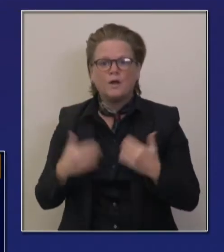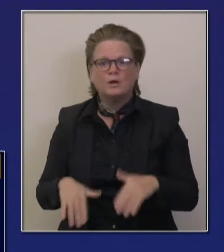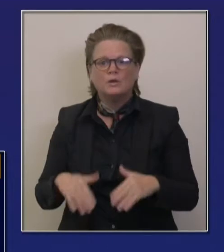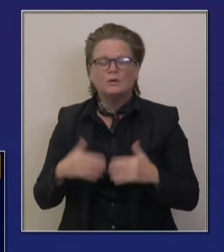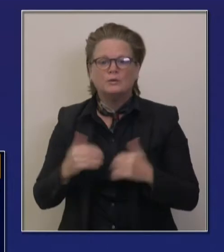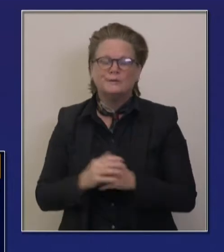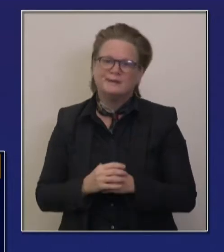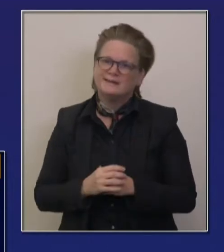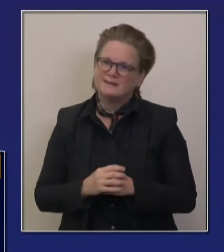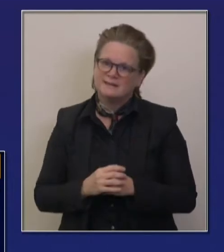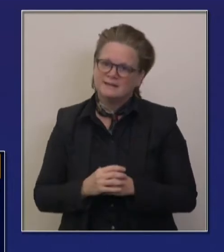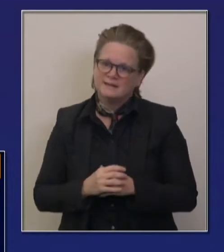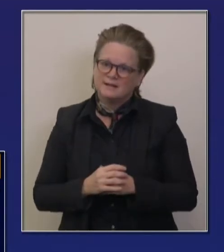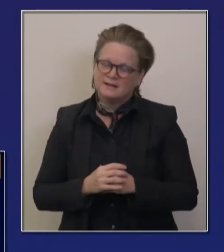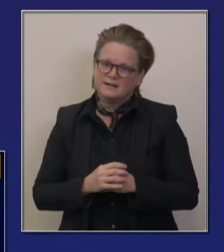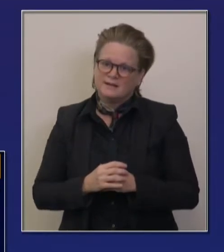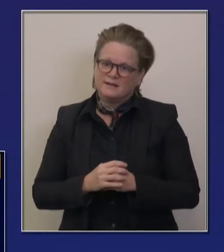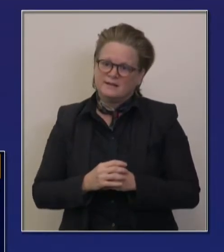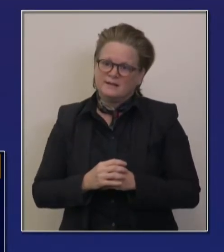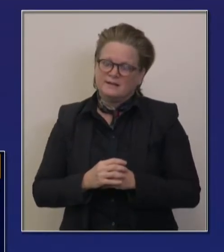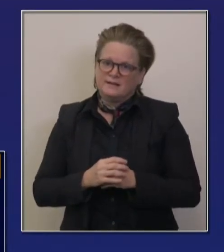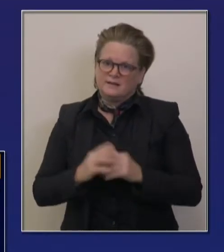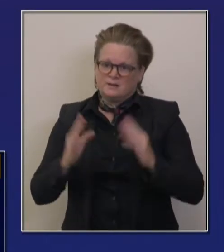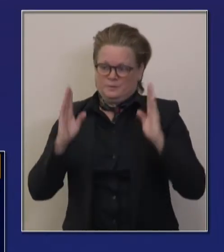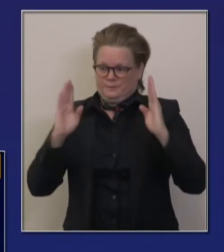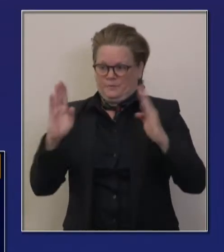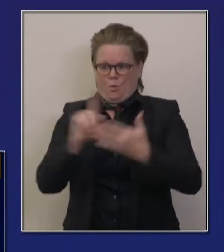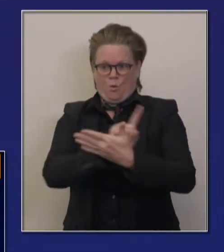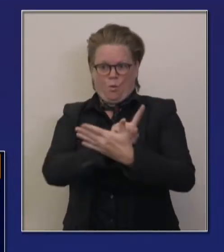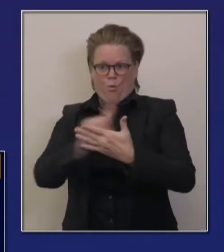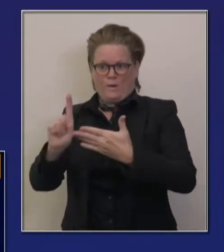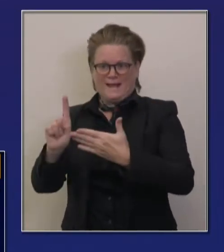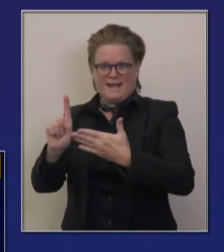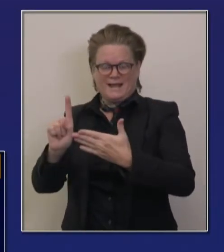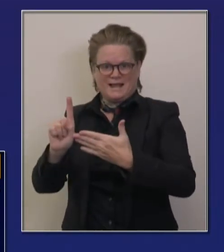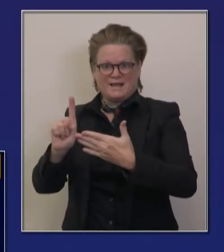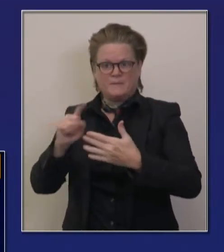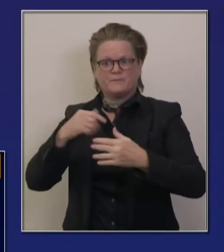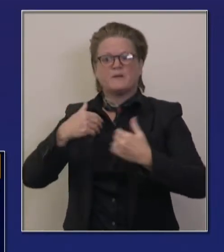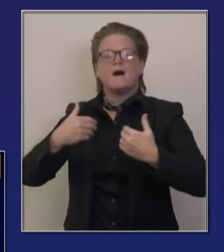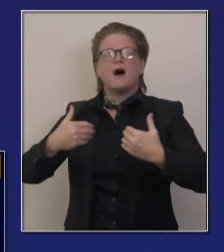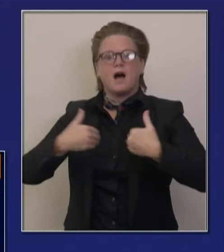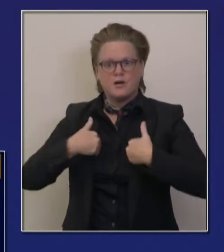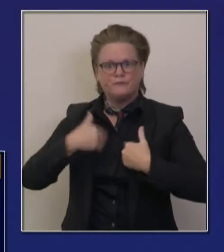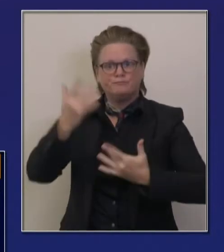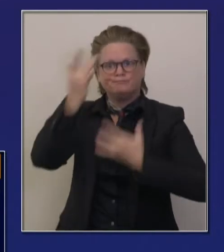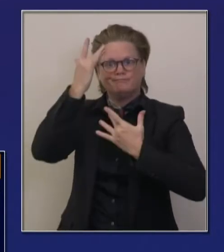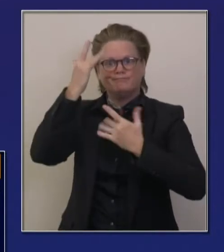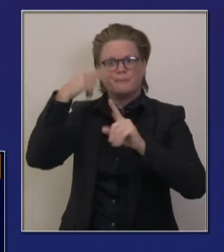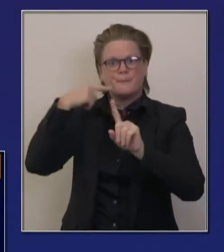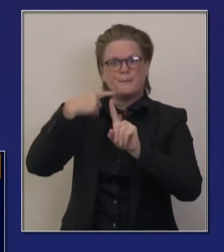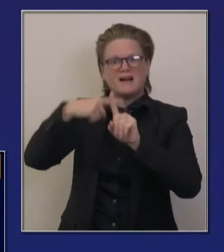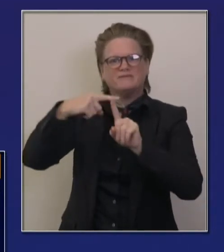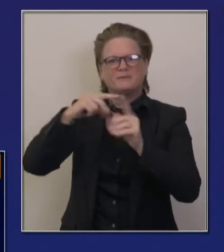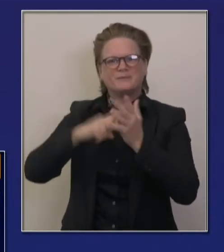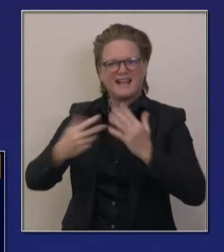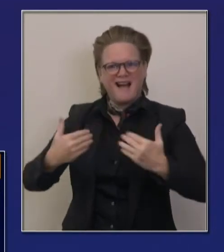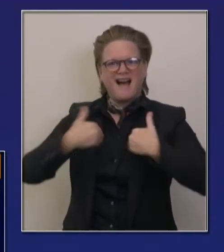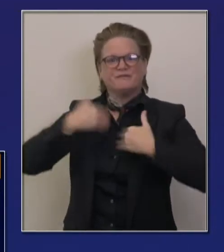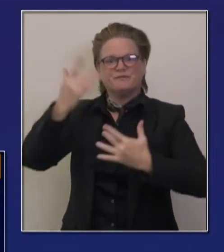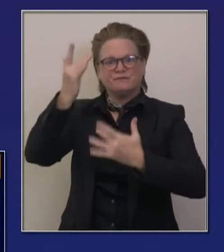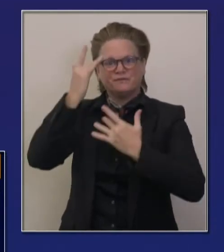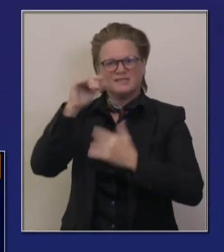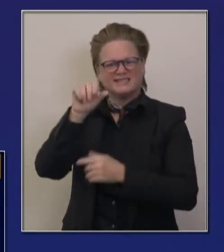positivity rate. So that is an indication, uh, of where we're going. 14 days more